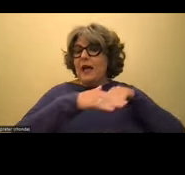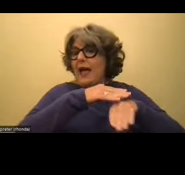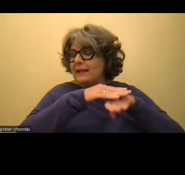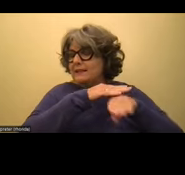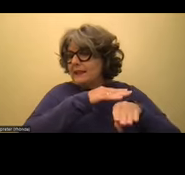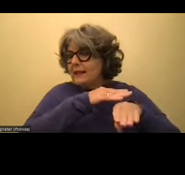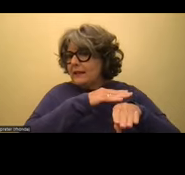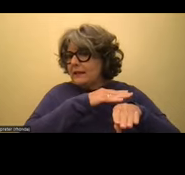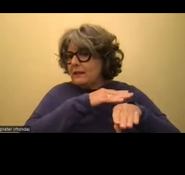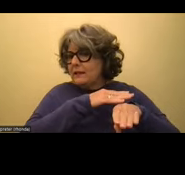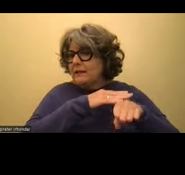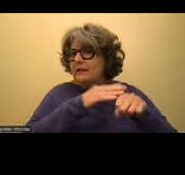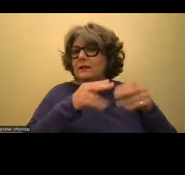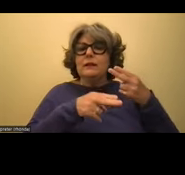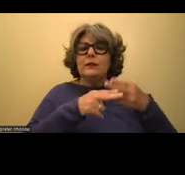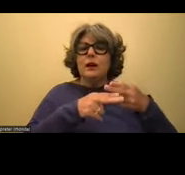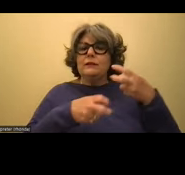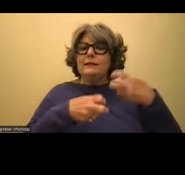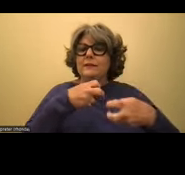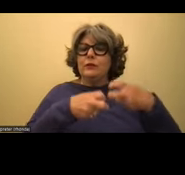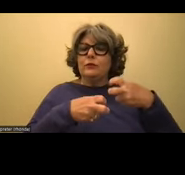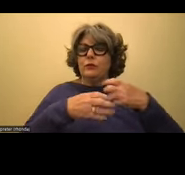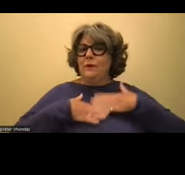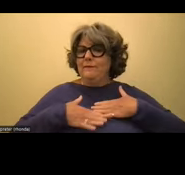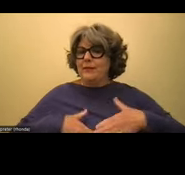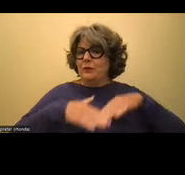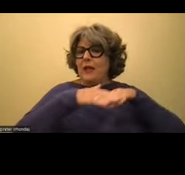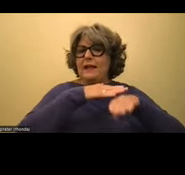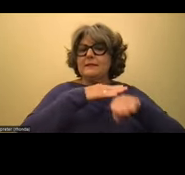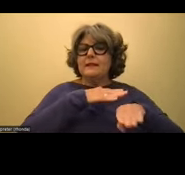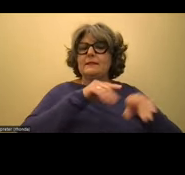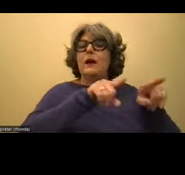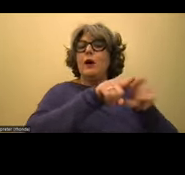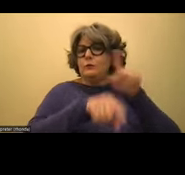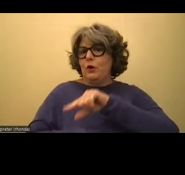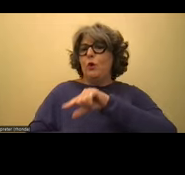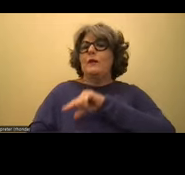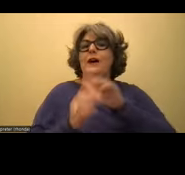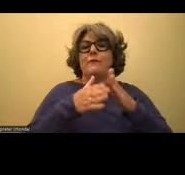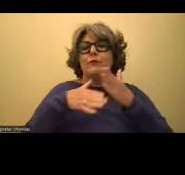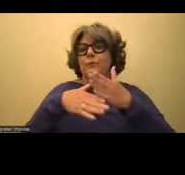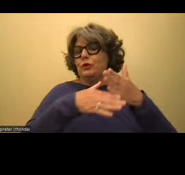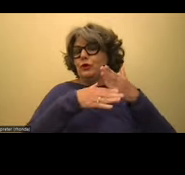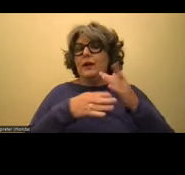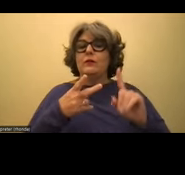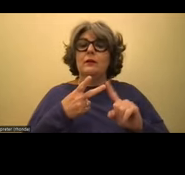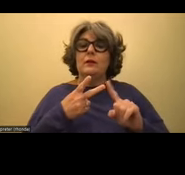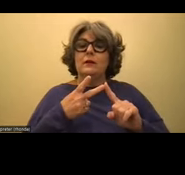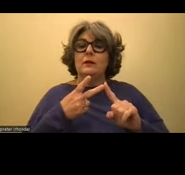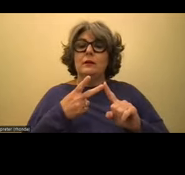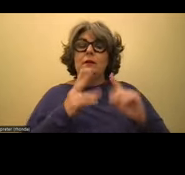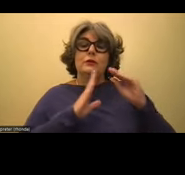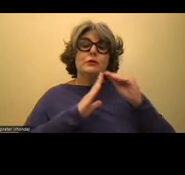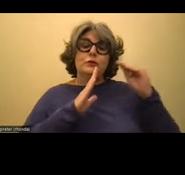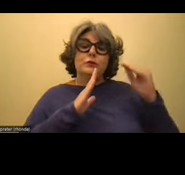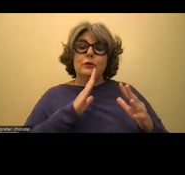complex bodies, if they have difficulties with physical access, they also qualify for Bookshare. So I actually have students